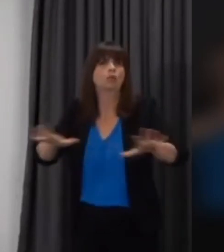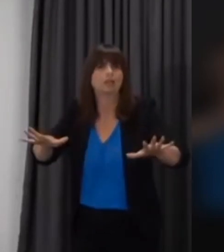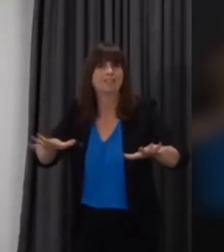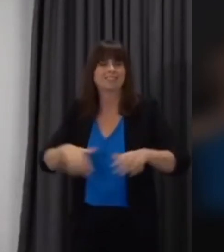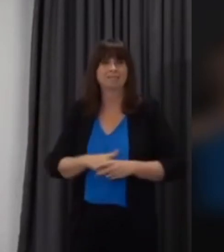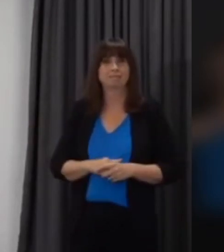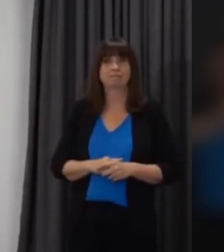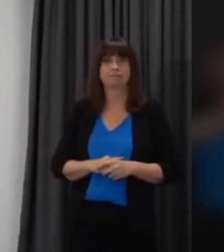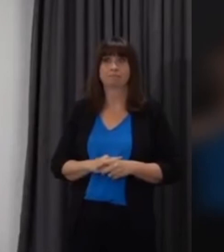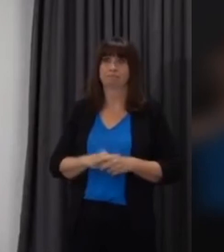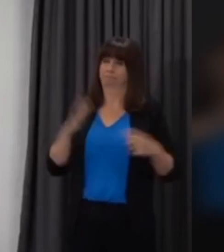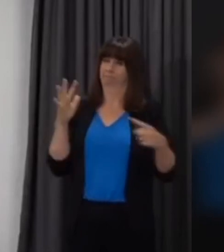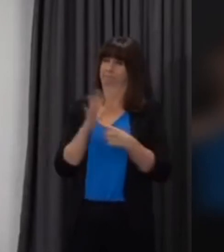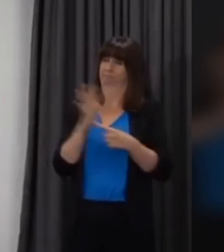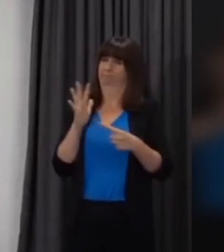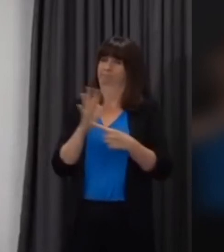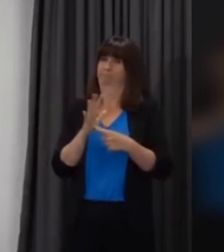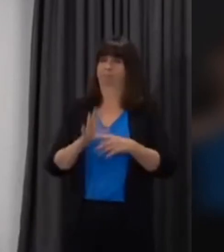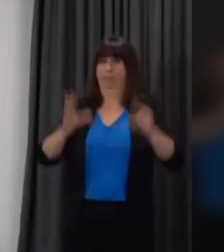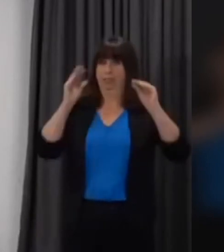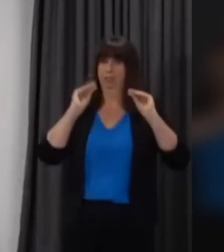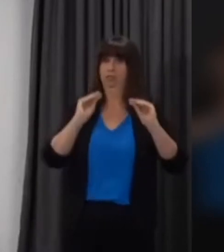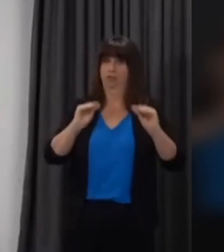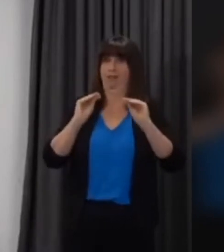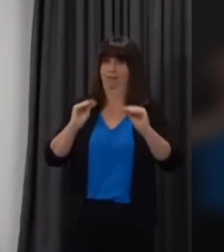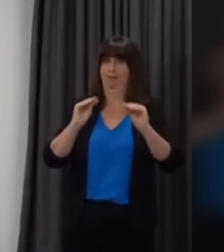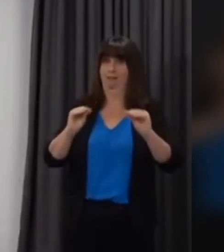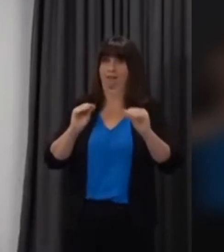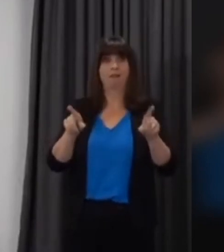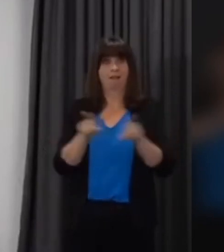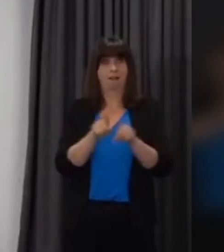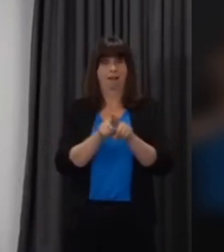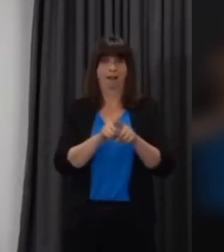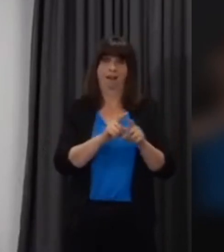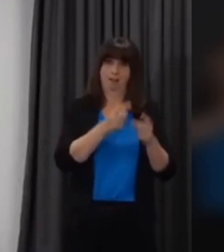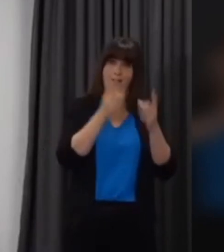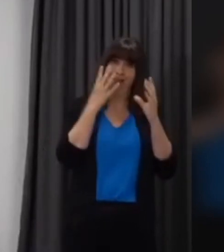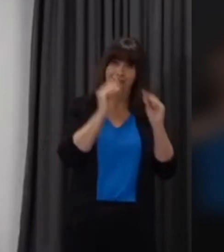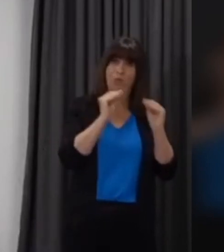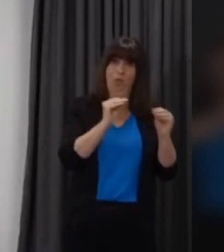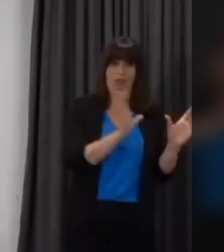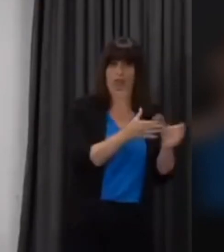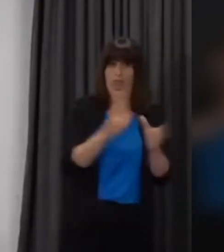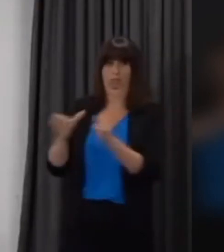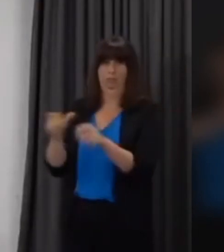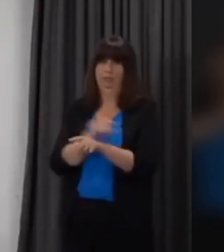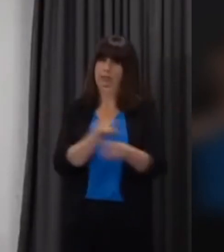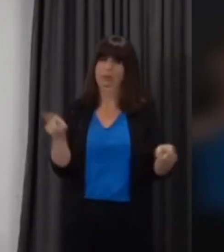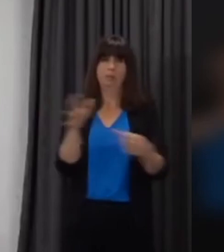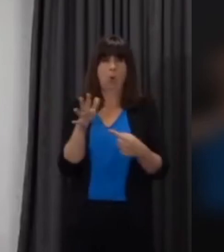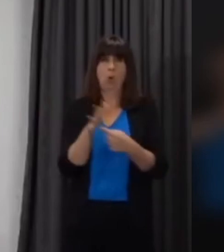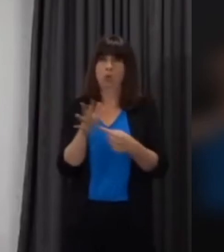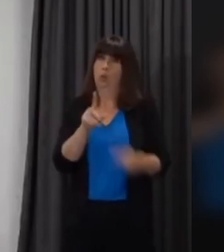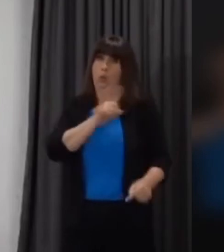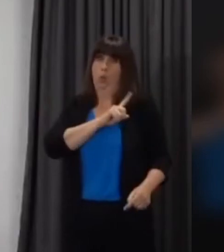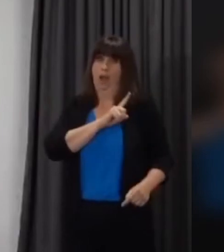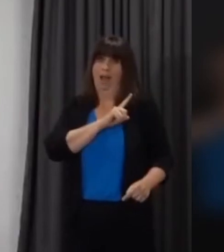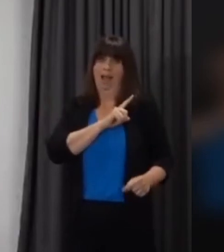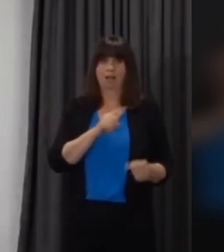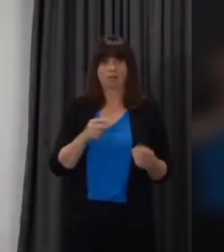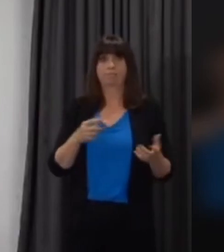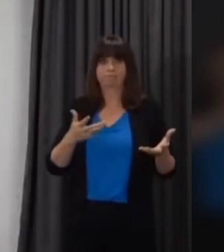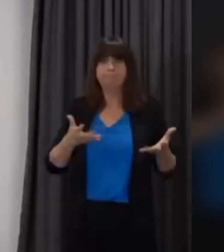providers are critical to our national response to coronavirus but they will also be critical to the rebuilding of our economy